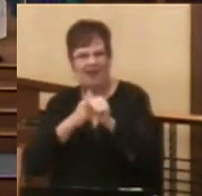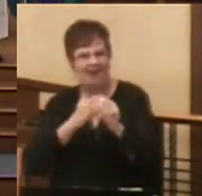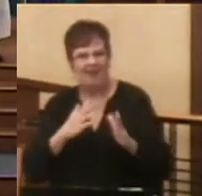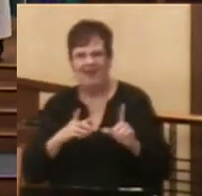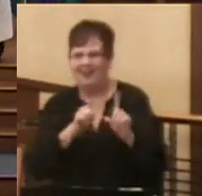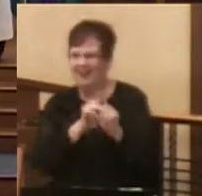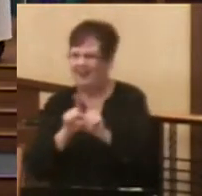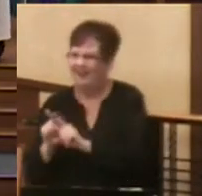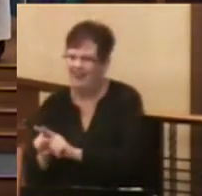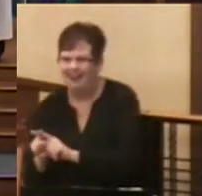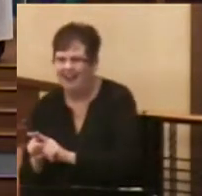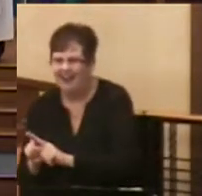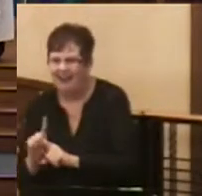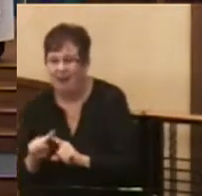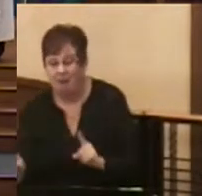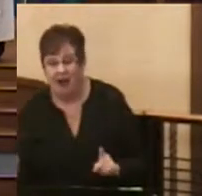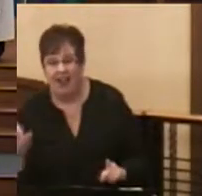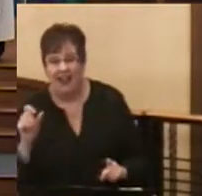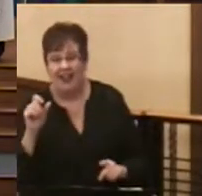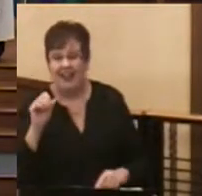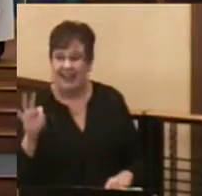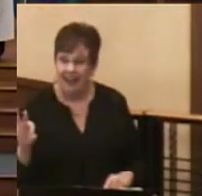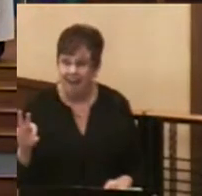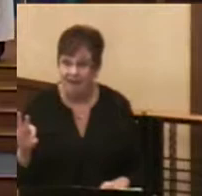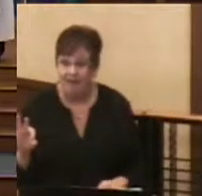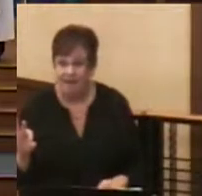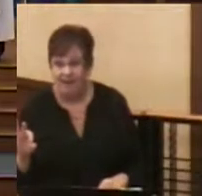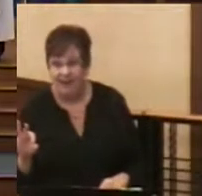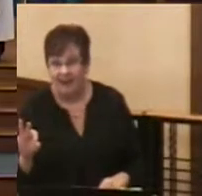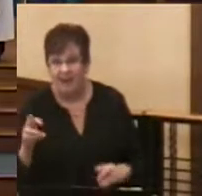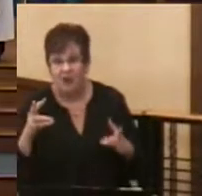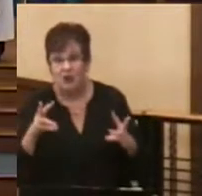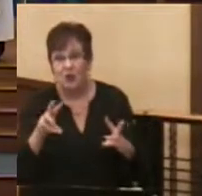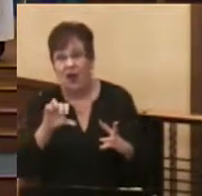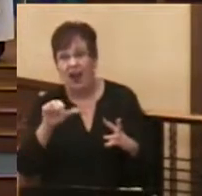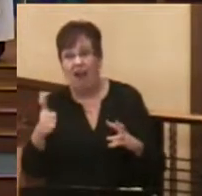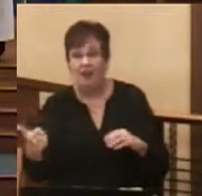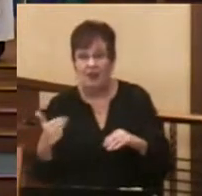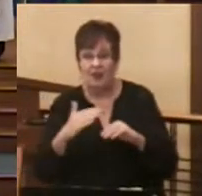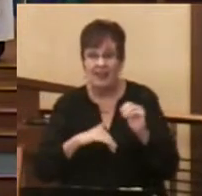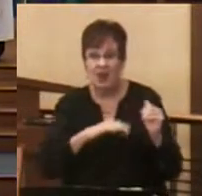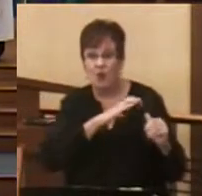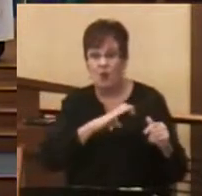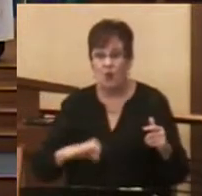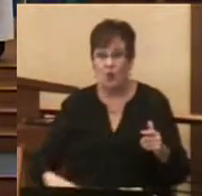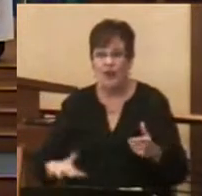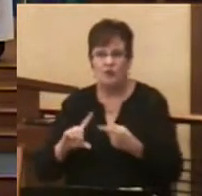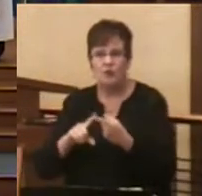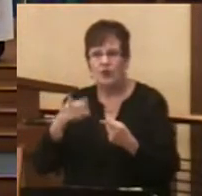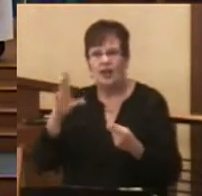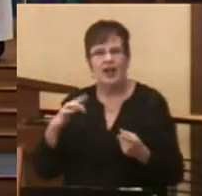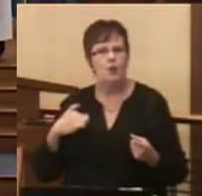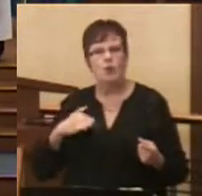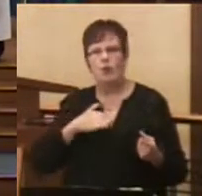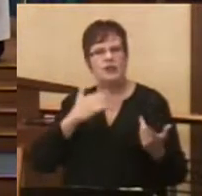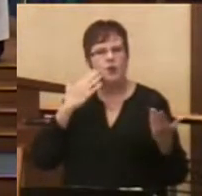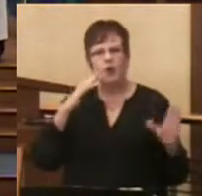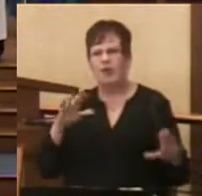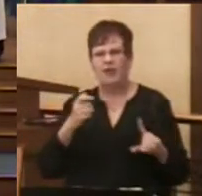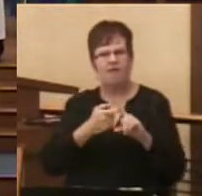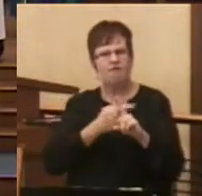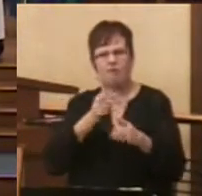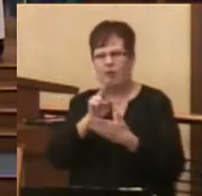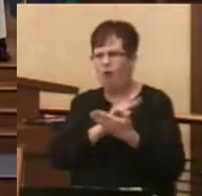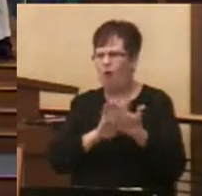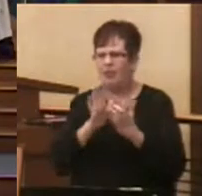But if there is a way other than Christ to God, we do not know that from our holy scriptures,